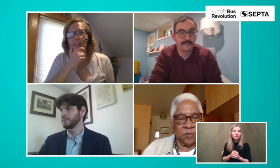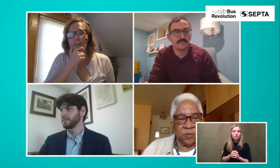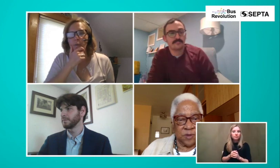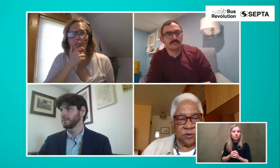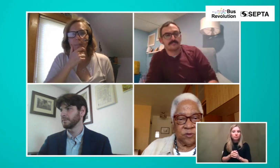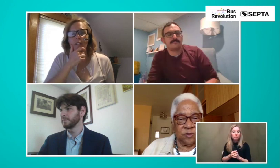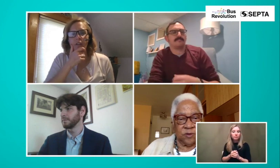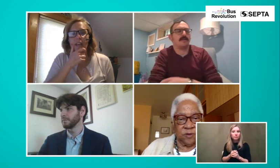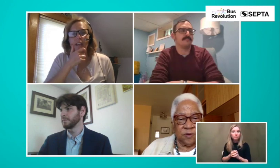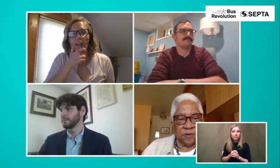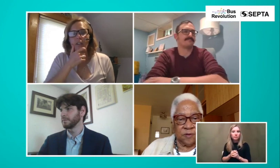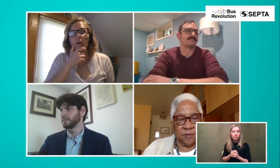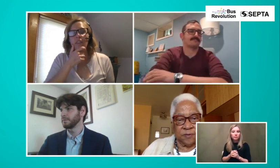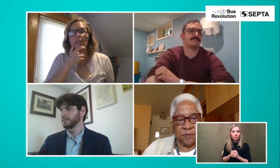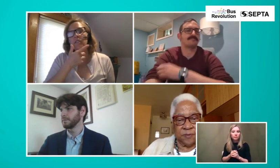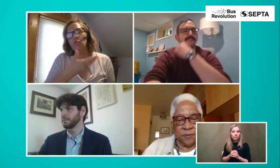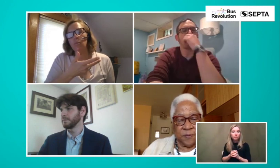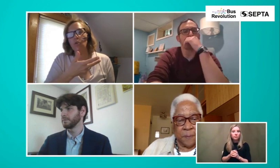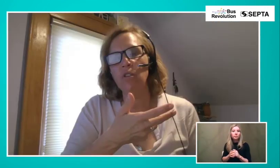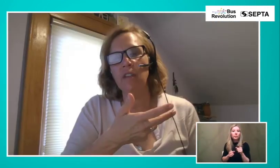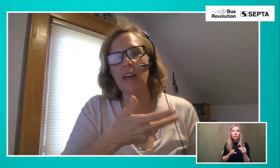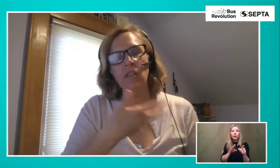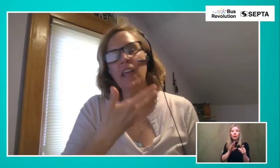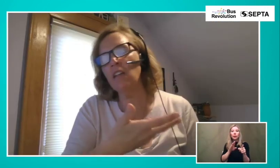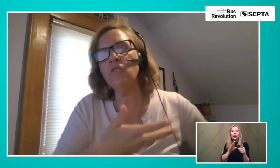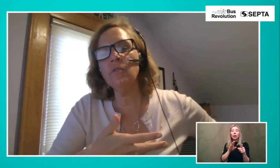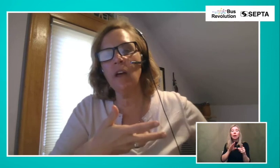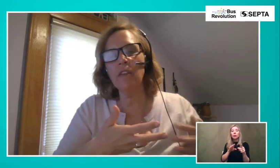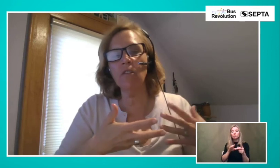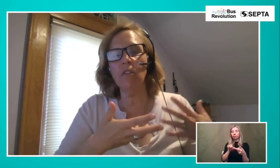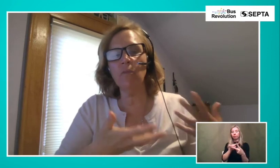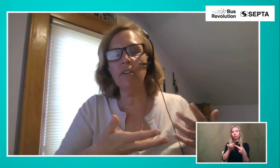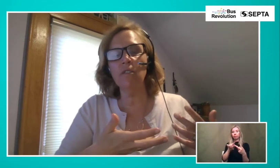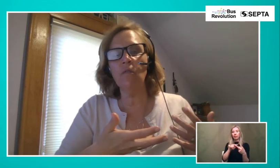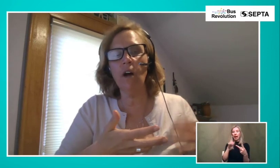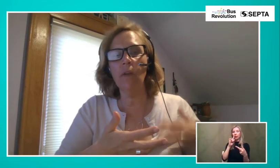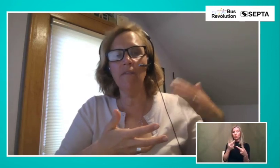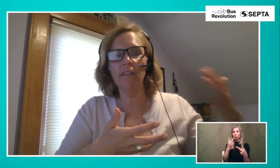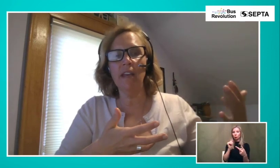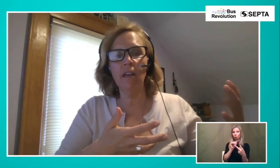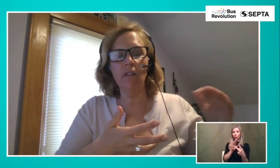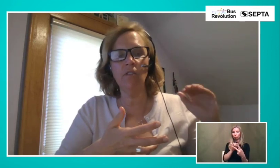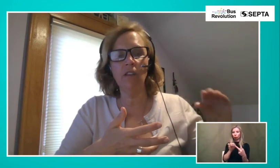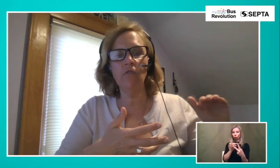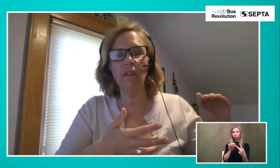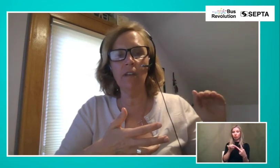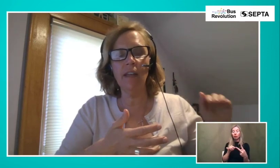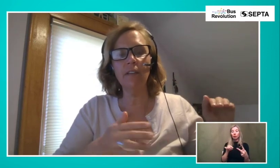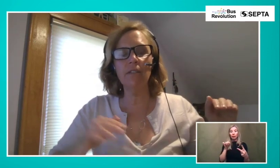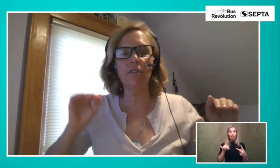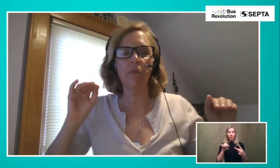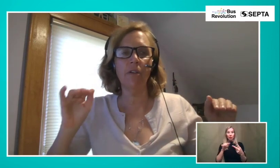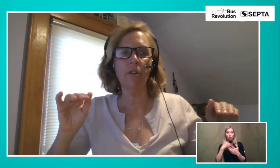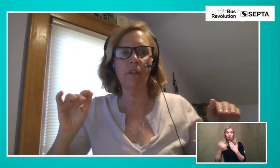this one dan and then if you want to jump in you can so i think that there's two approaches to that like just i think this project overall we have the data a data-driven